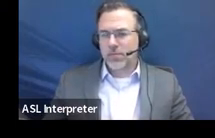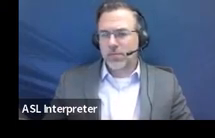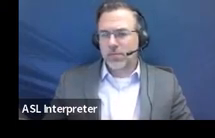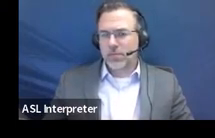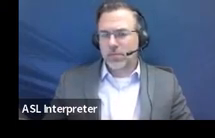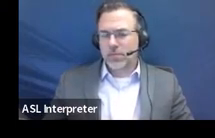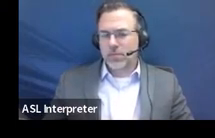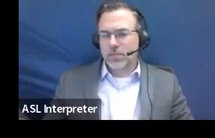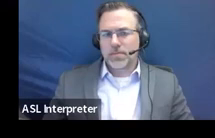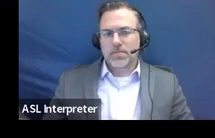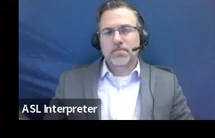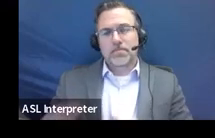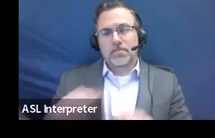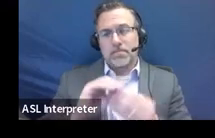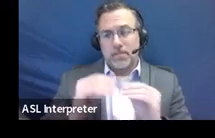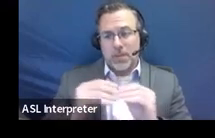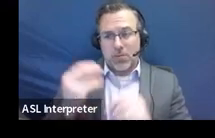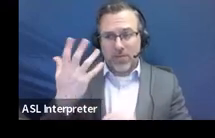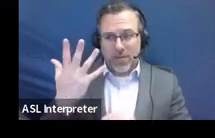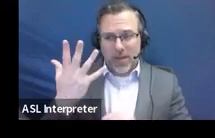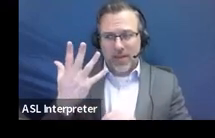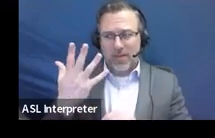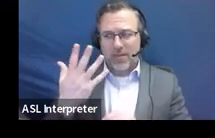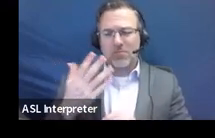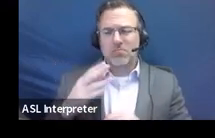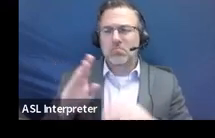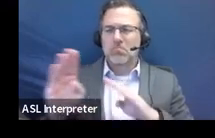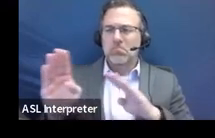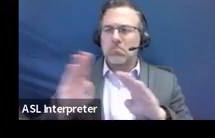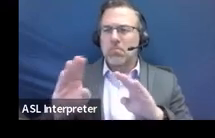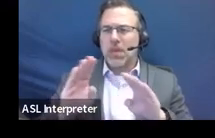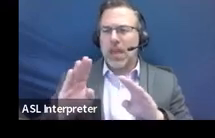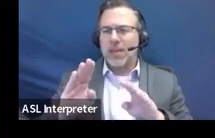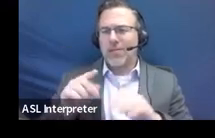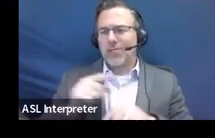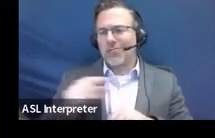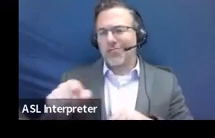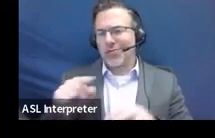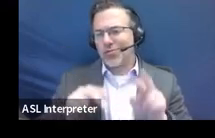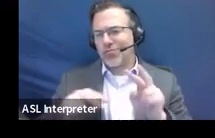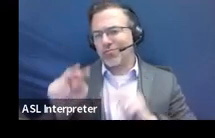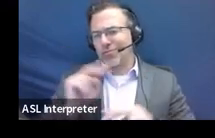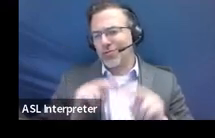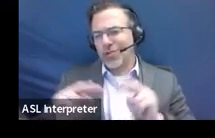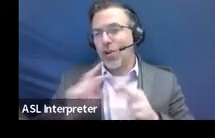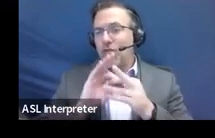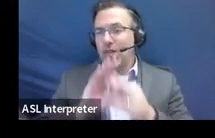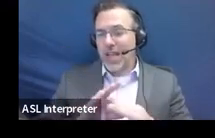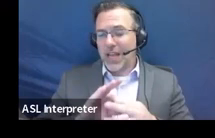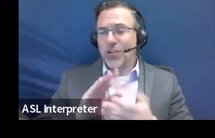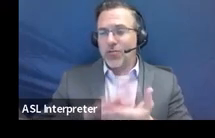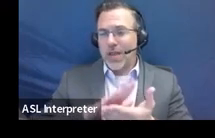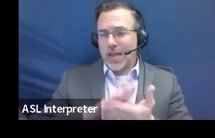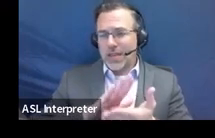Number five is about relevant behavior noted during the observation and its relationship to academic functioning.